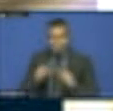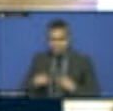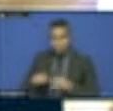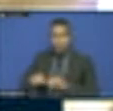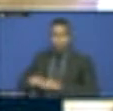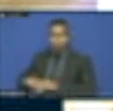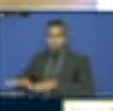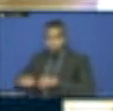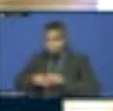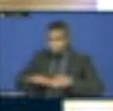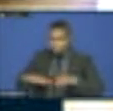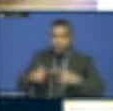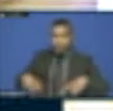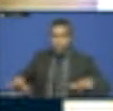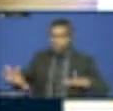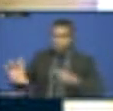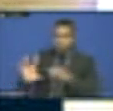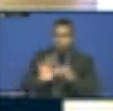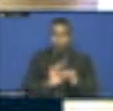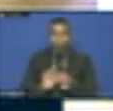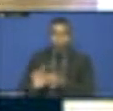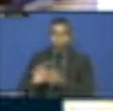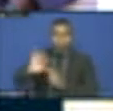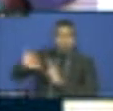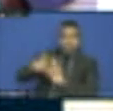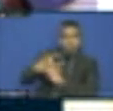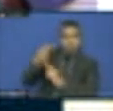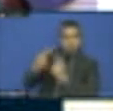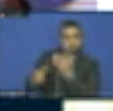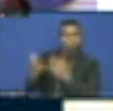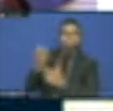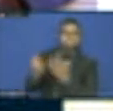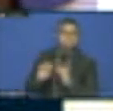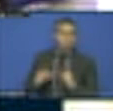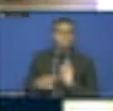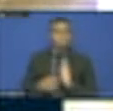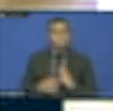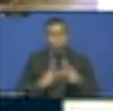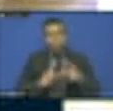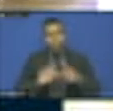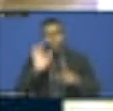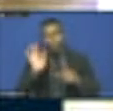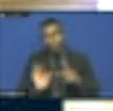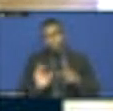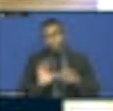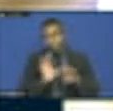I think, with our experience, you need to leverage as much as you can on communities to solve the